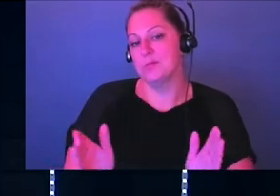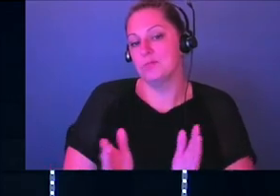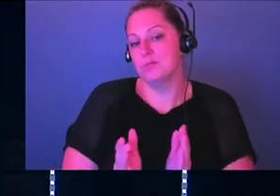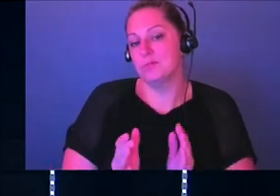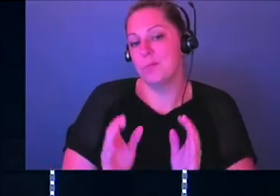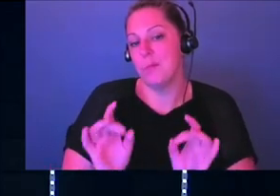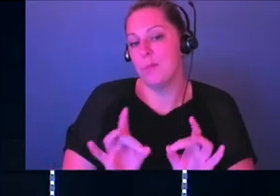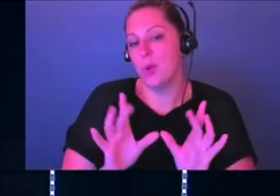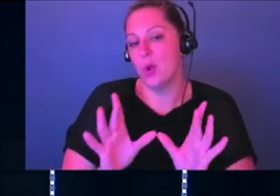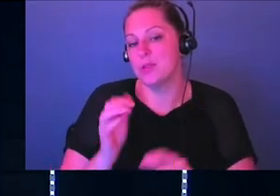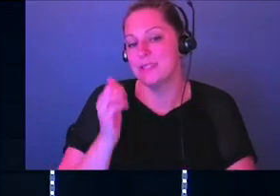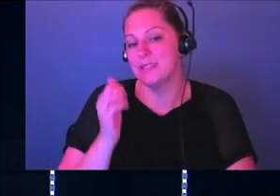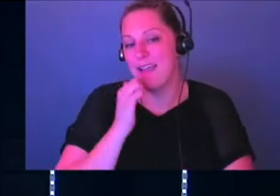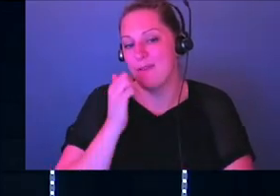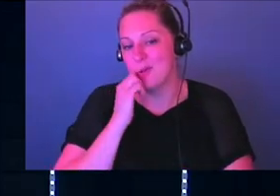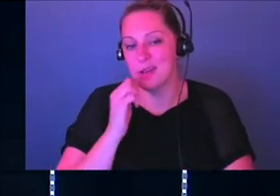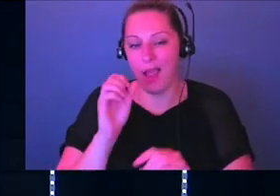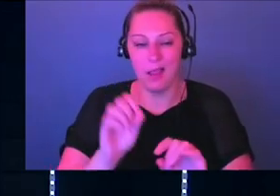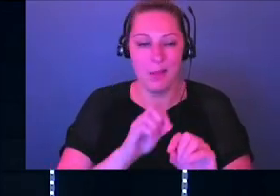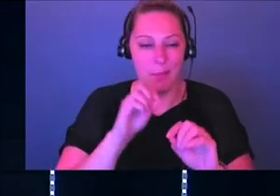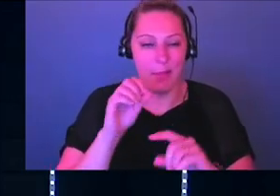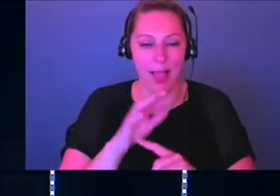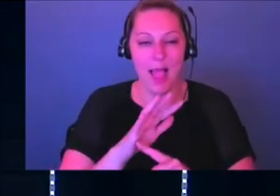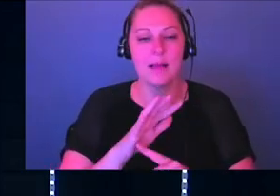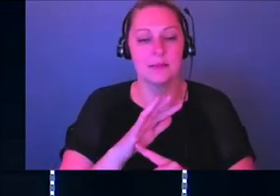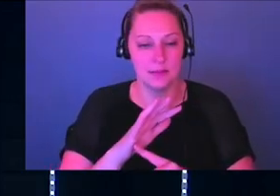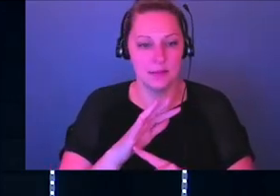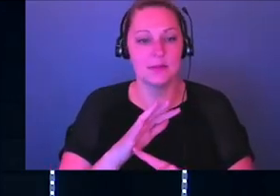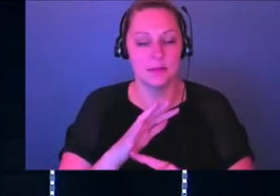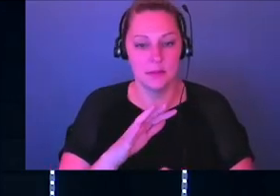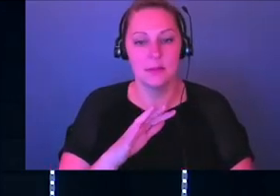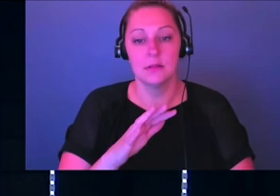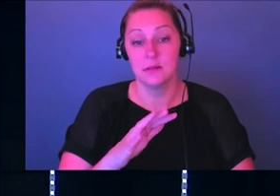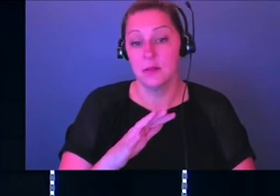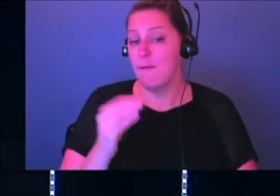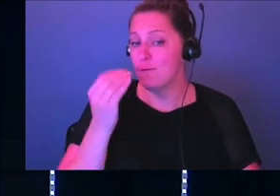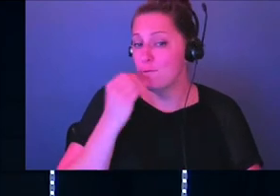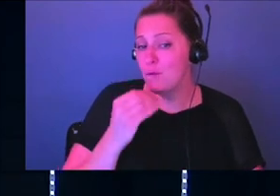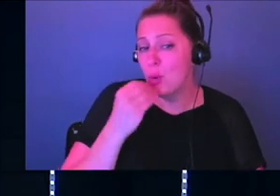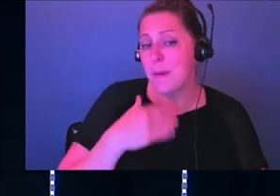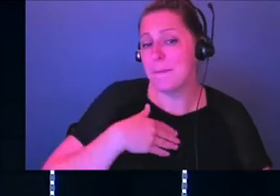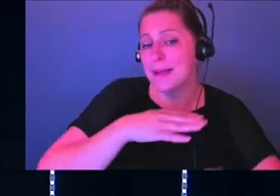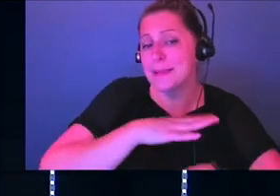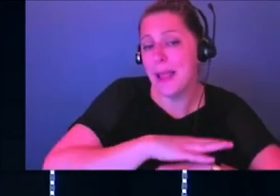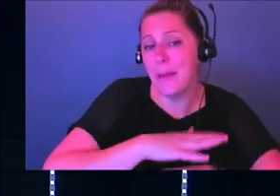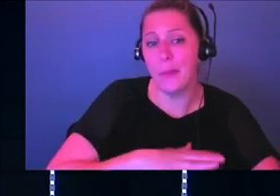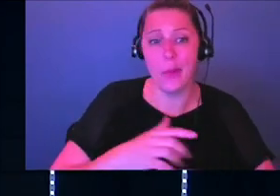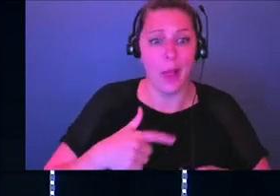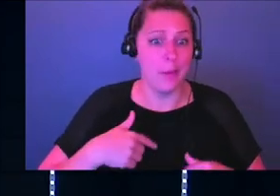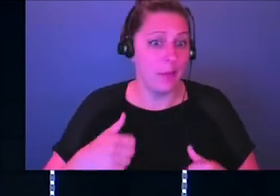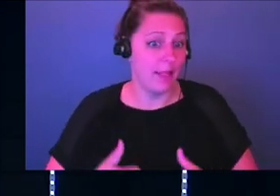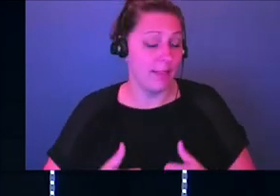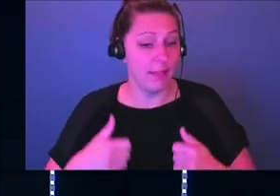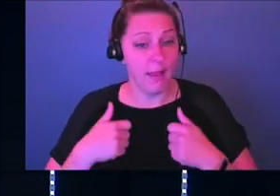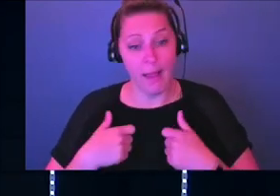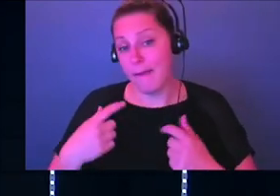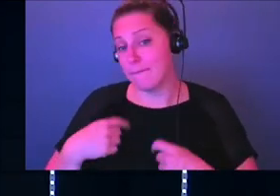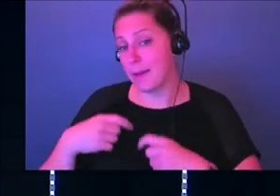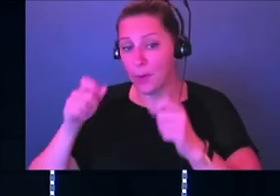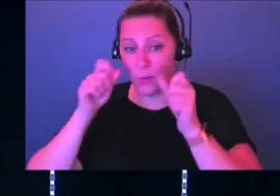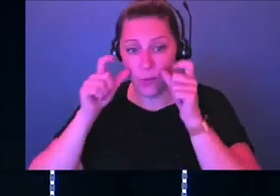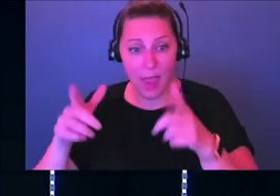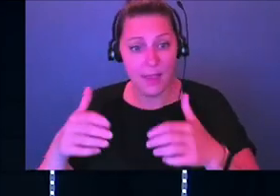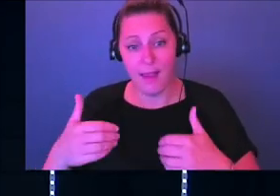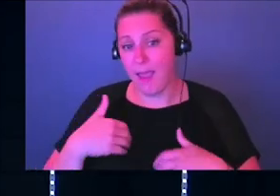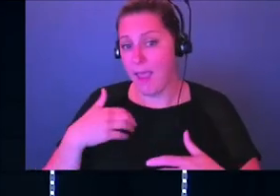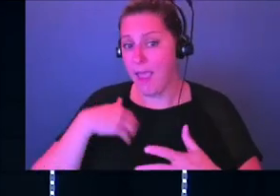day God blesses him. Food on my table, God. The fact that I am alive, God. The fact that I am awake, God. The fact that I have what I have, God. The fact that